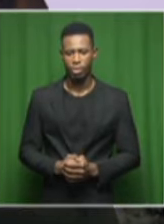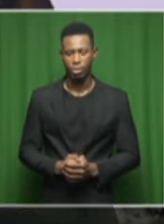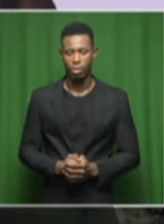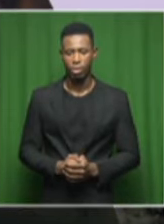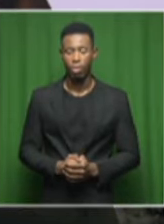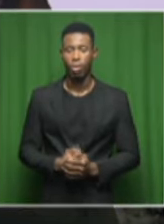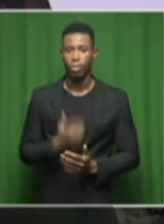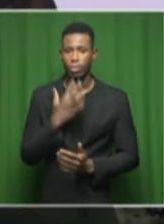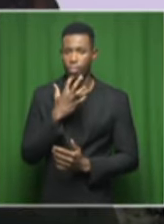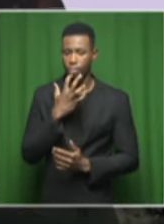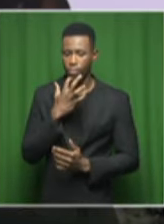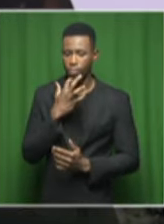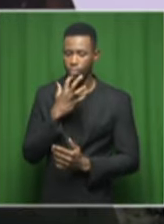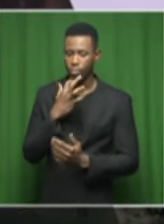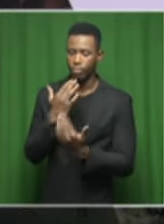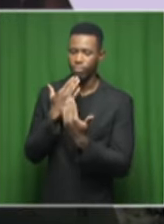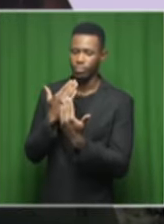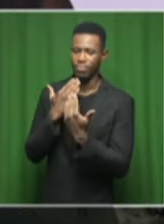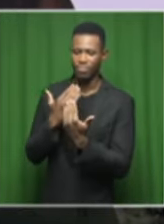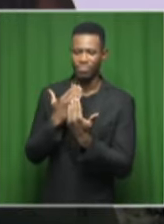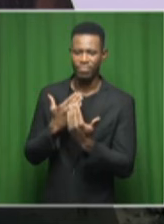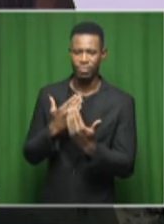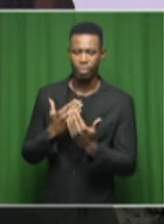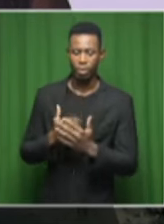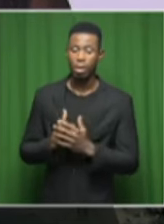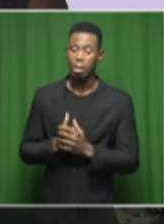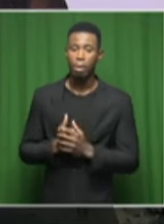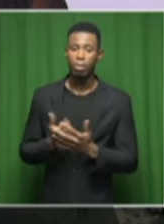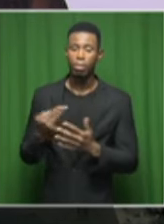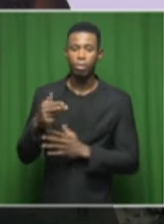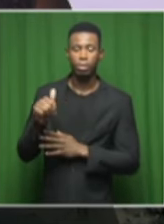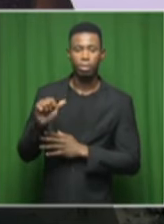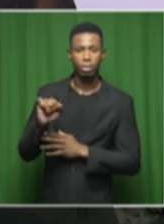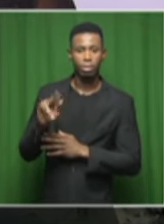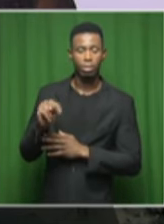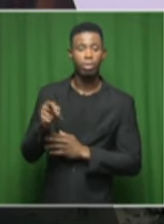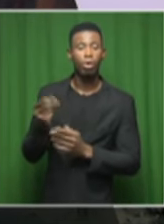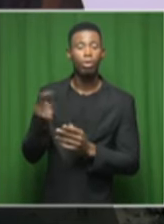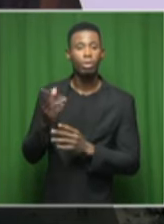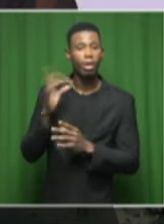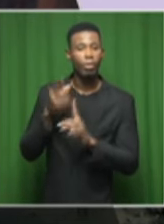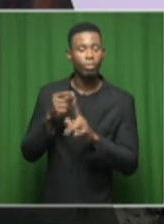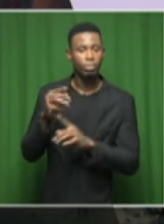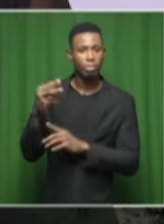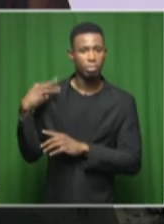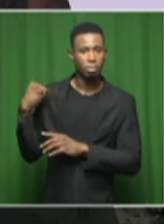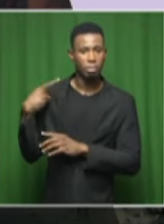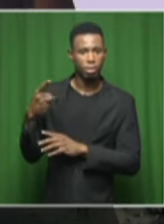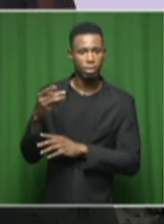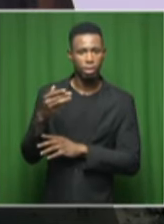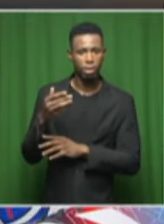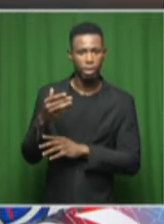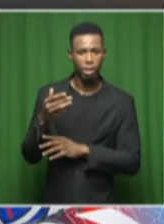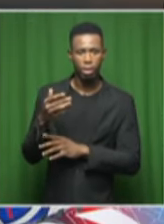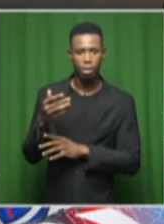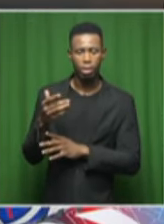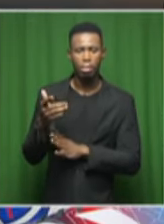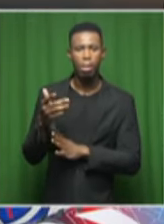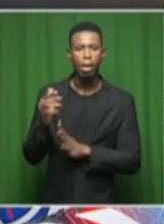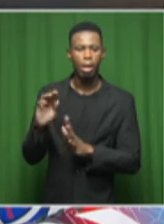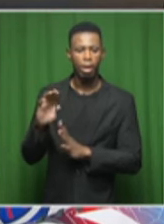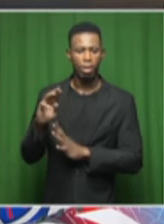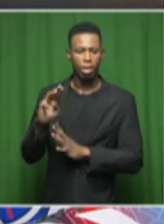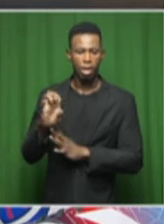Well, thank you so much, Hasina Ghori. And you heard there from the Minister of Basic Education, Antimo Checha, also the MEC for